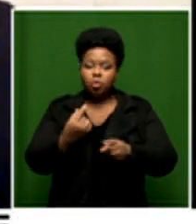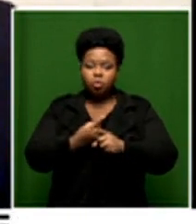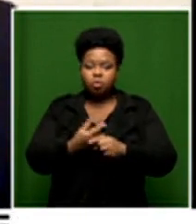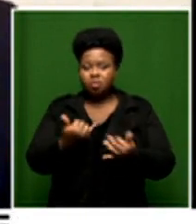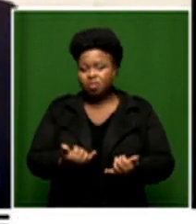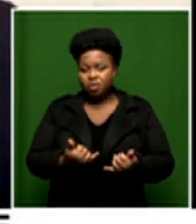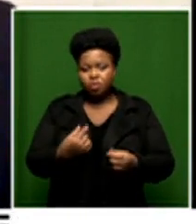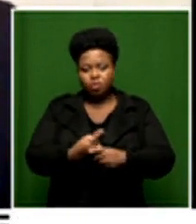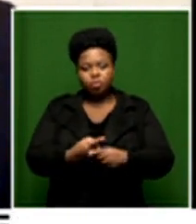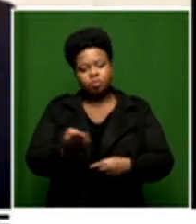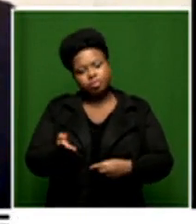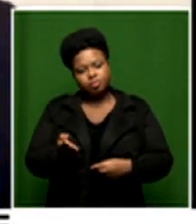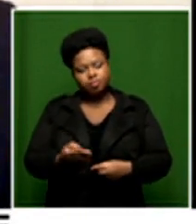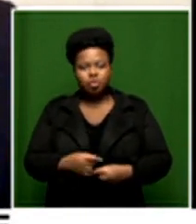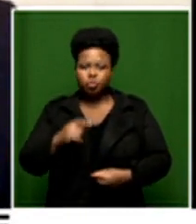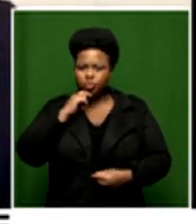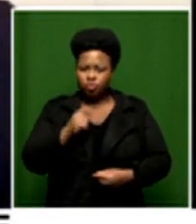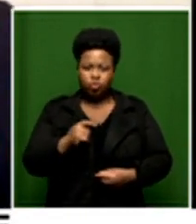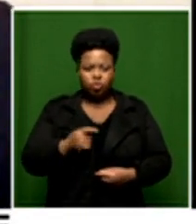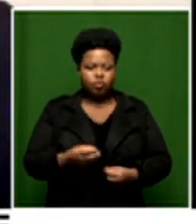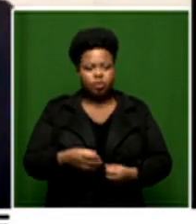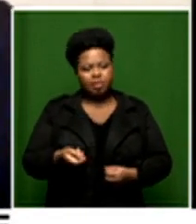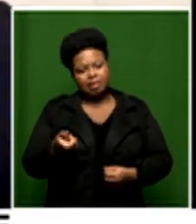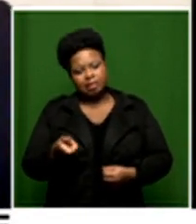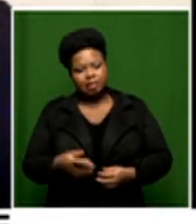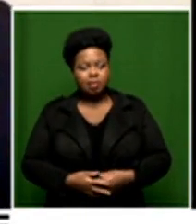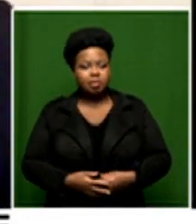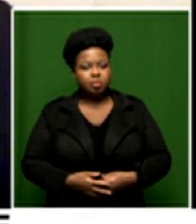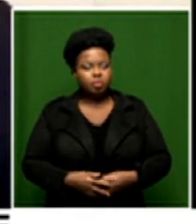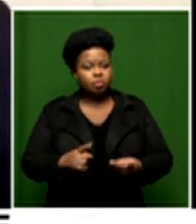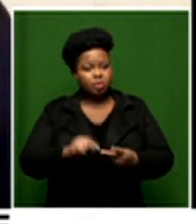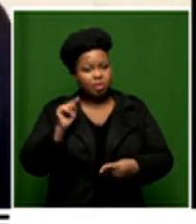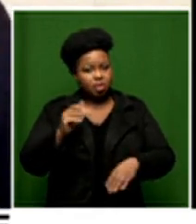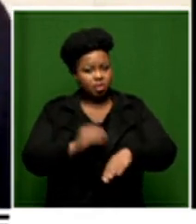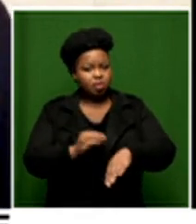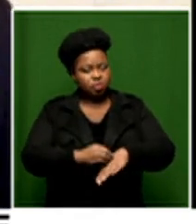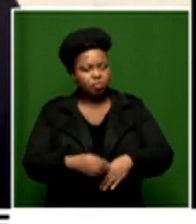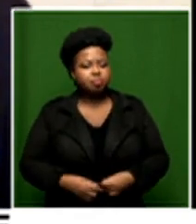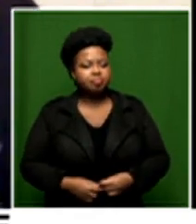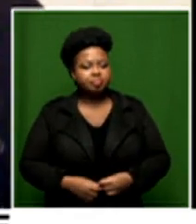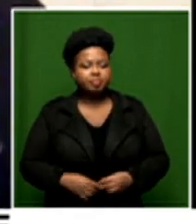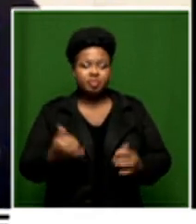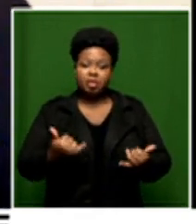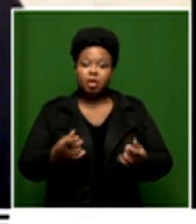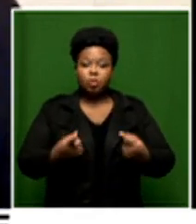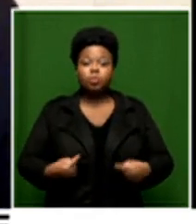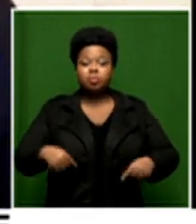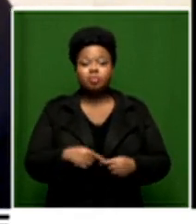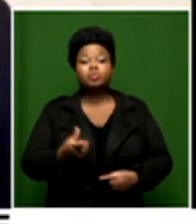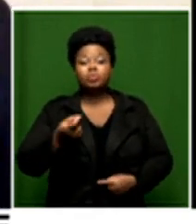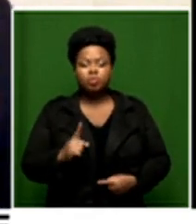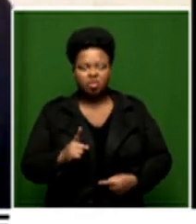that is speaking to the minority and not the majority so there's my problem there's the big problem what do we do